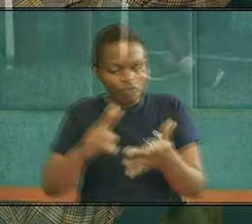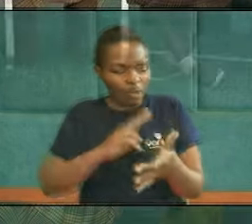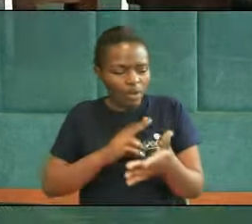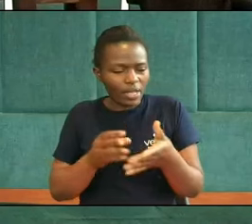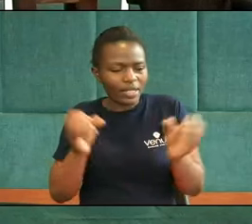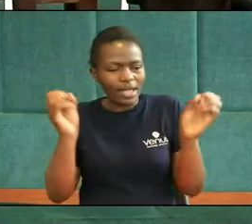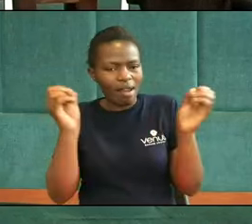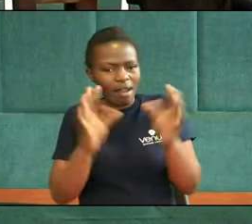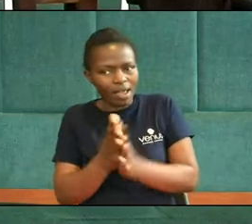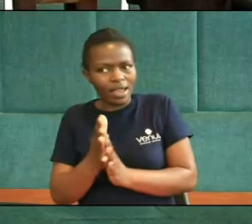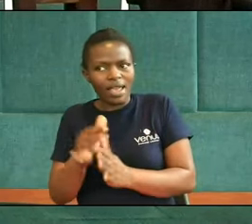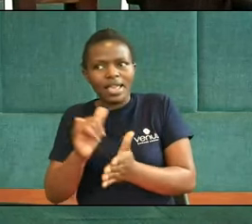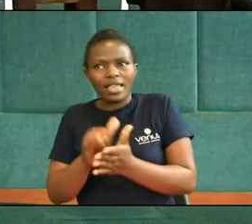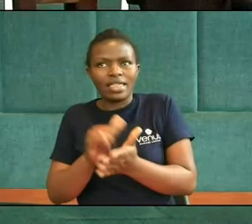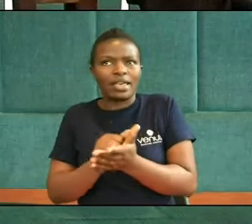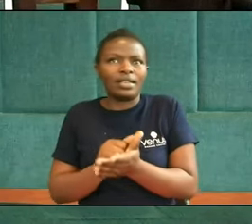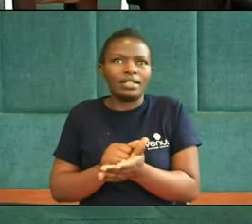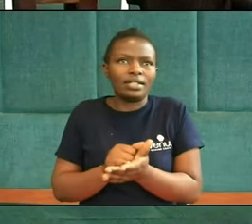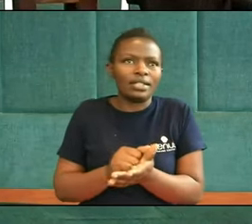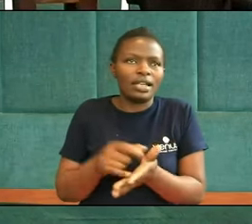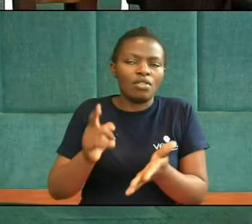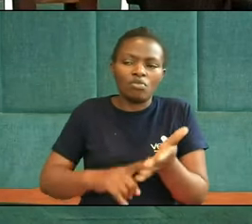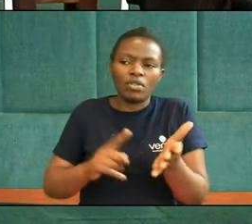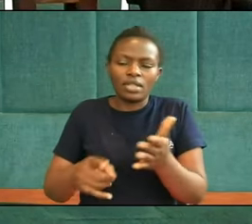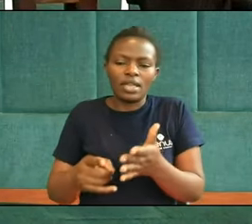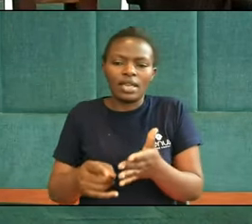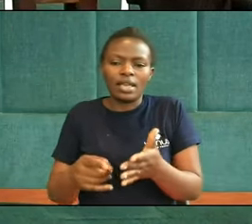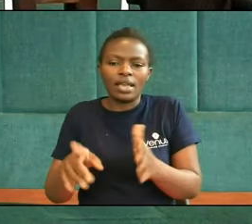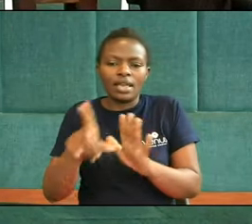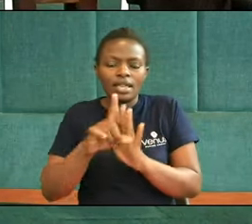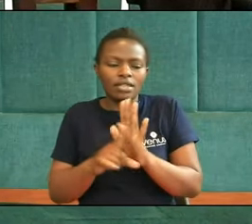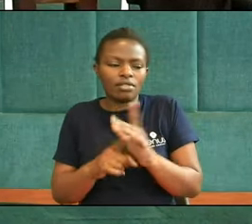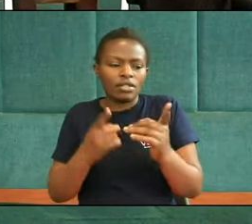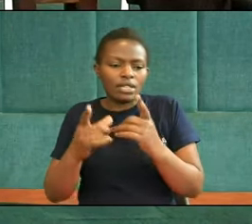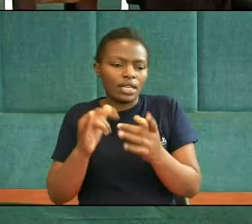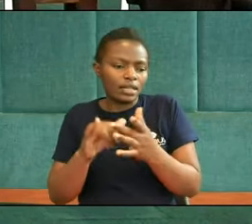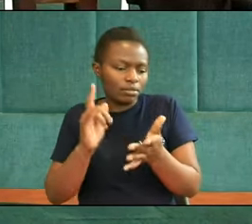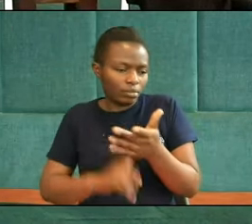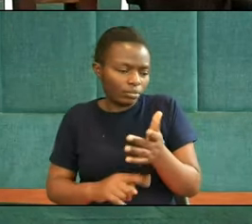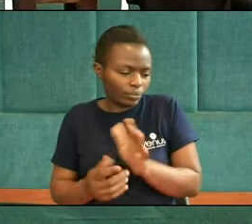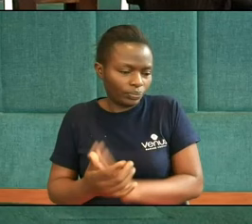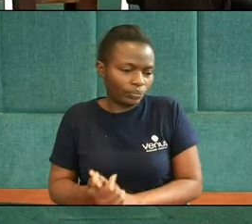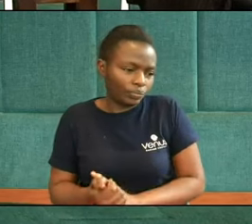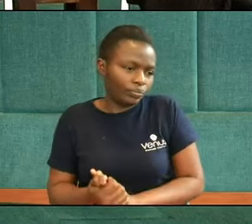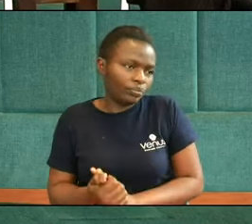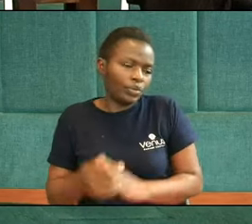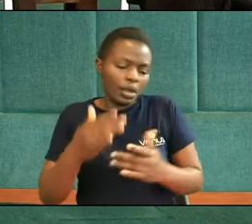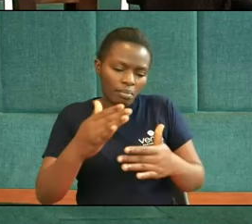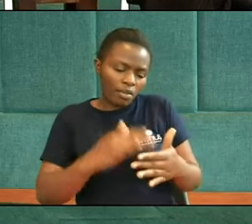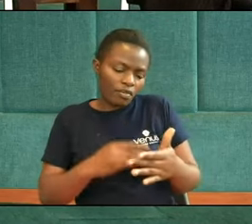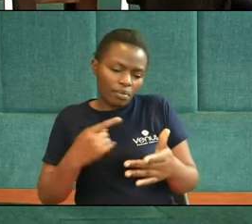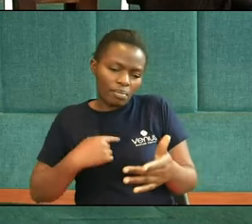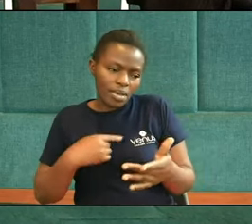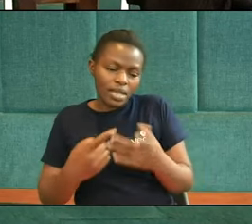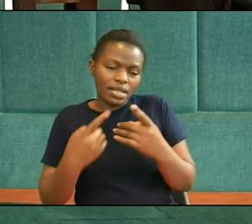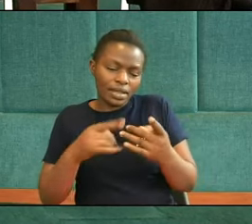just see You know That That's precisely what the lesson Is trying to tell us Just before I read the flashlight I'll read the Father Insight And it says that